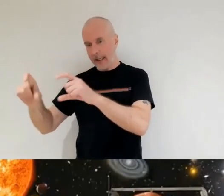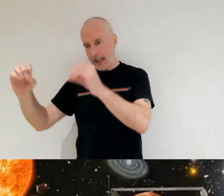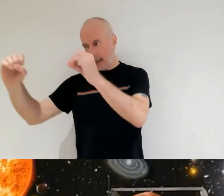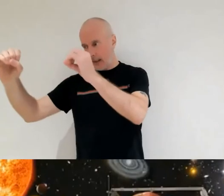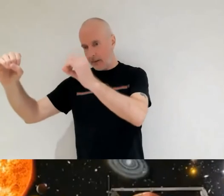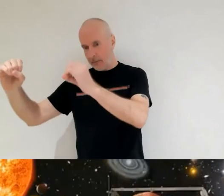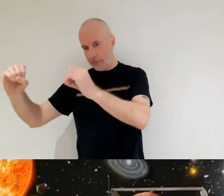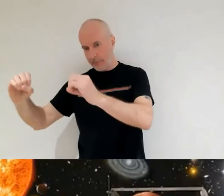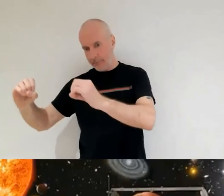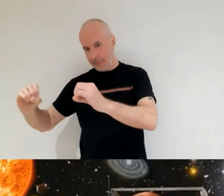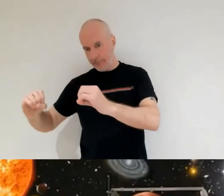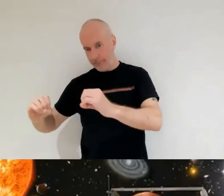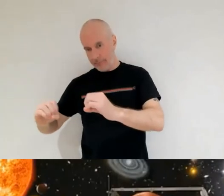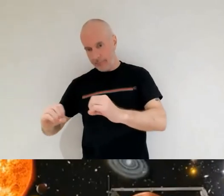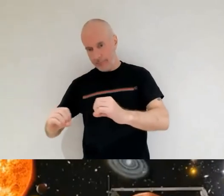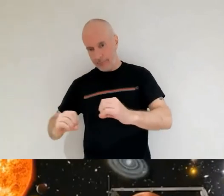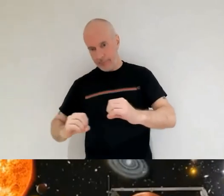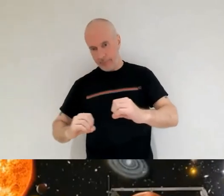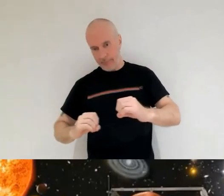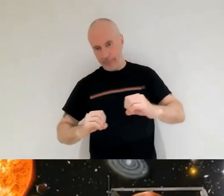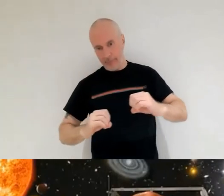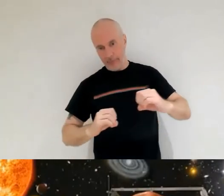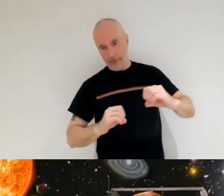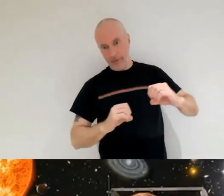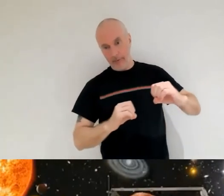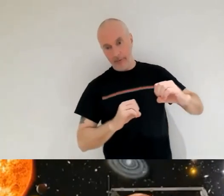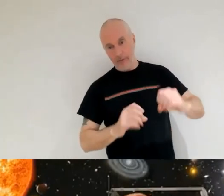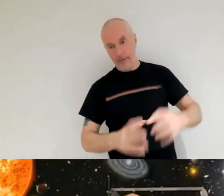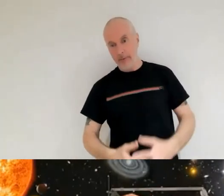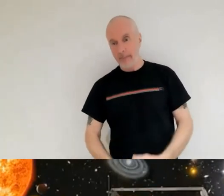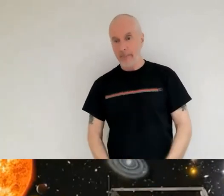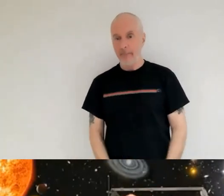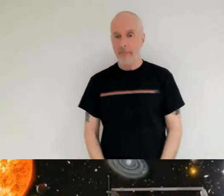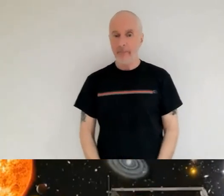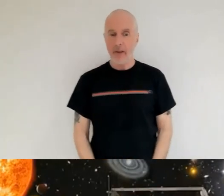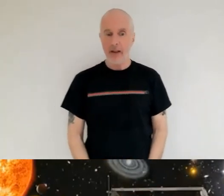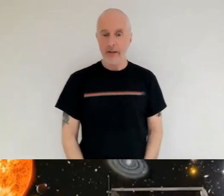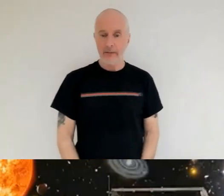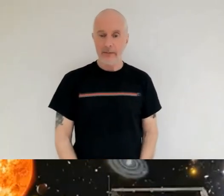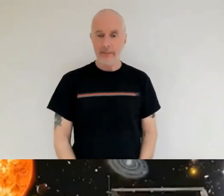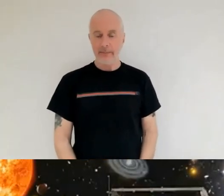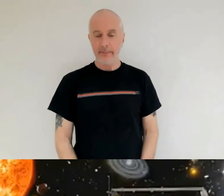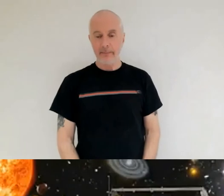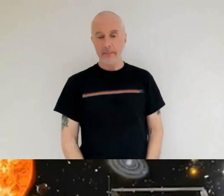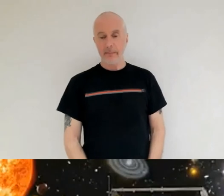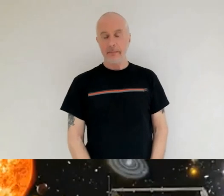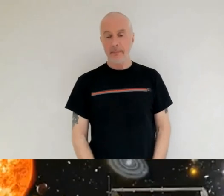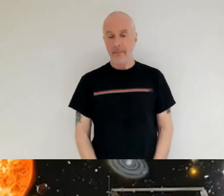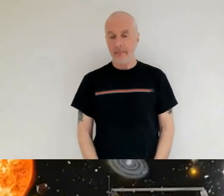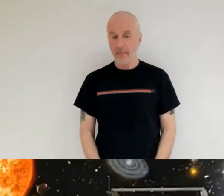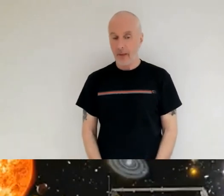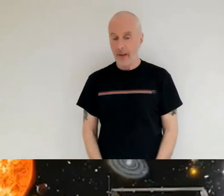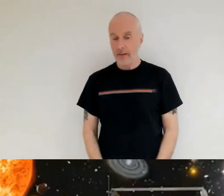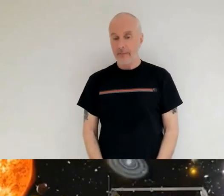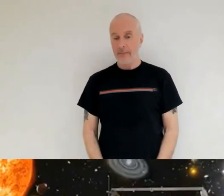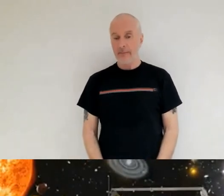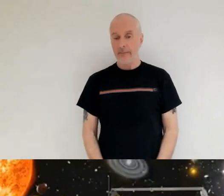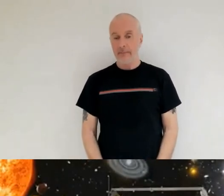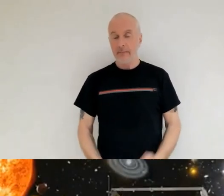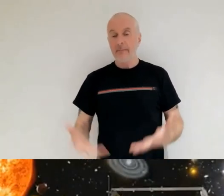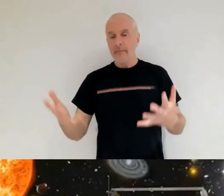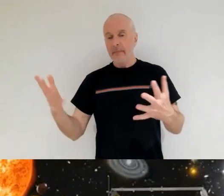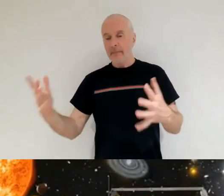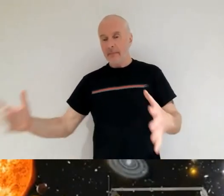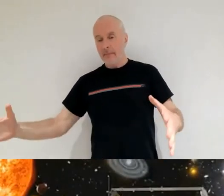oh great question yeah so obviously while it is a gravitationally